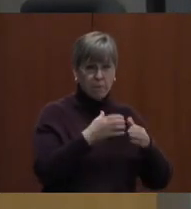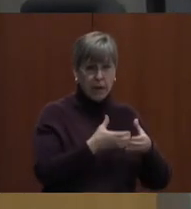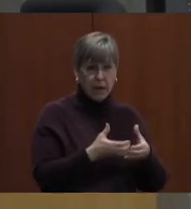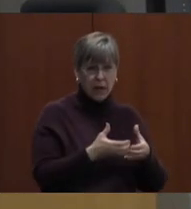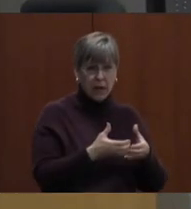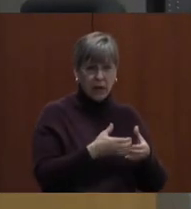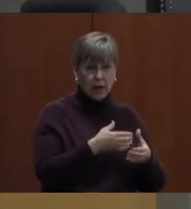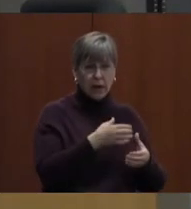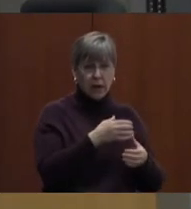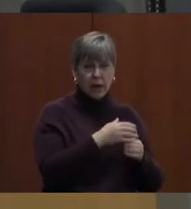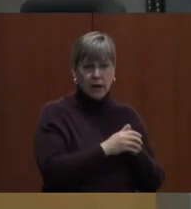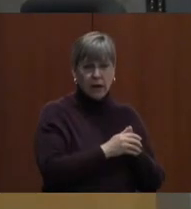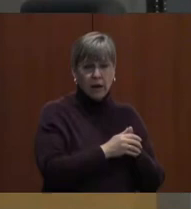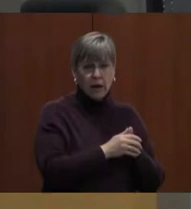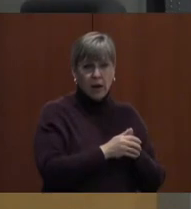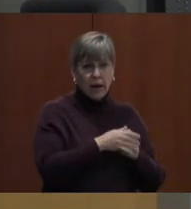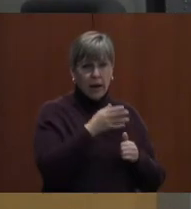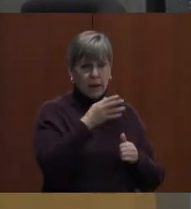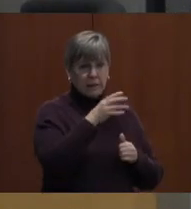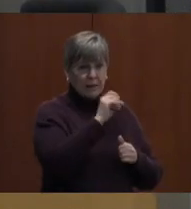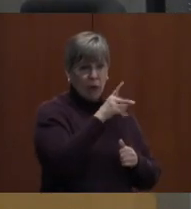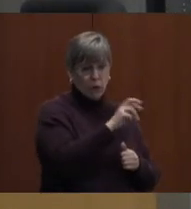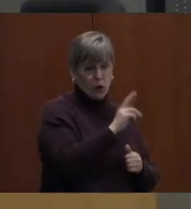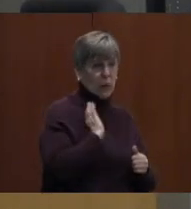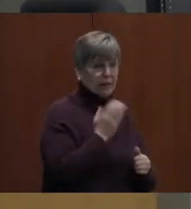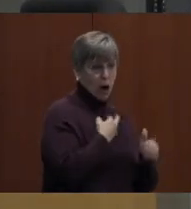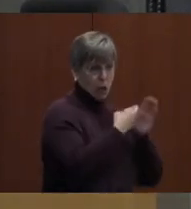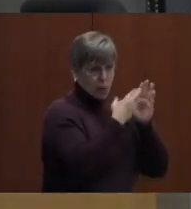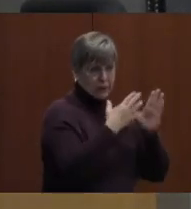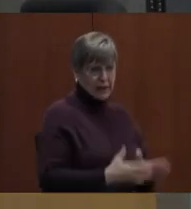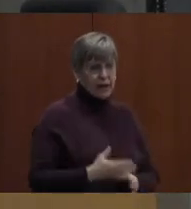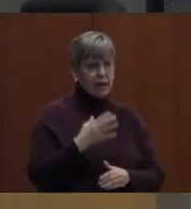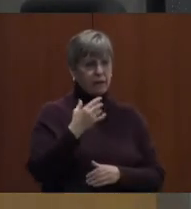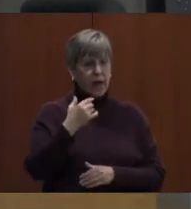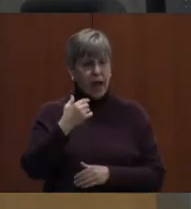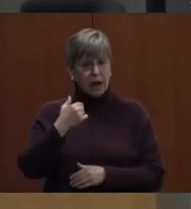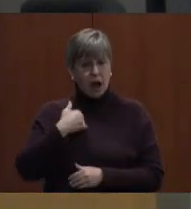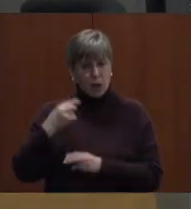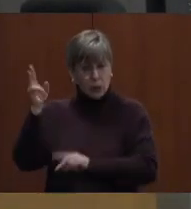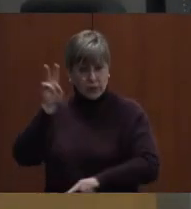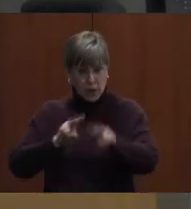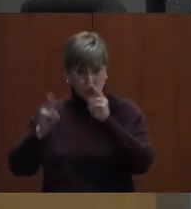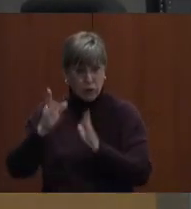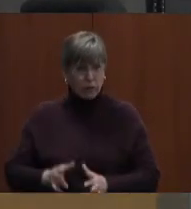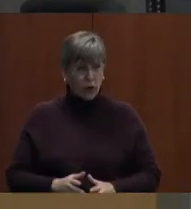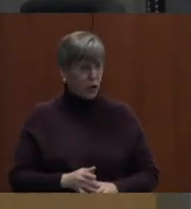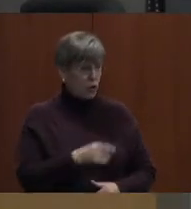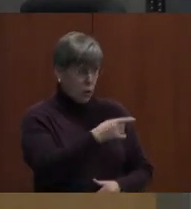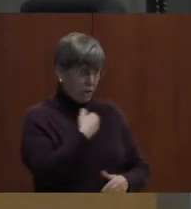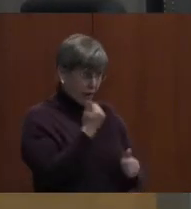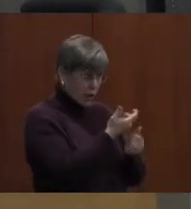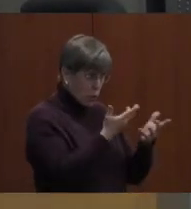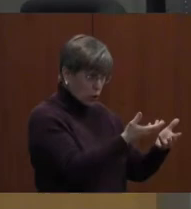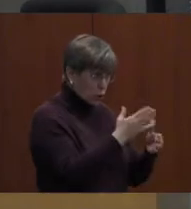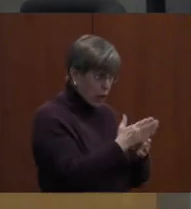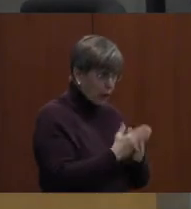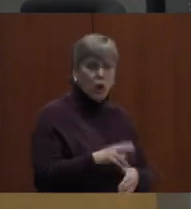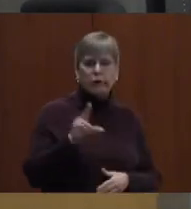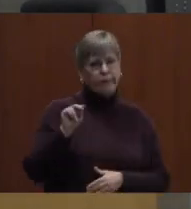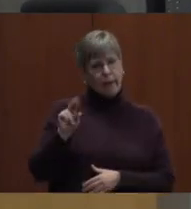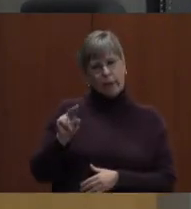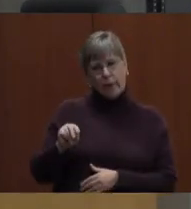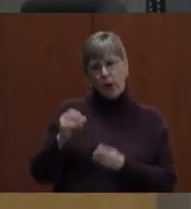representative and me as an observer. Did you have anything that you wanted to share? No, not really. Okay. A lot of bills